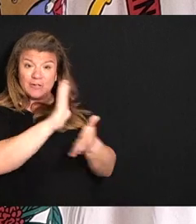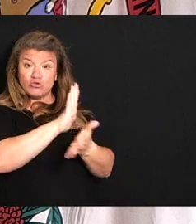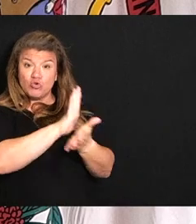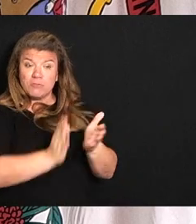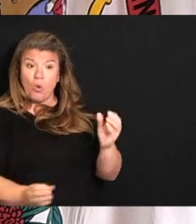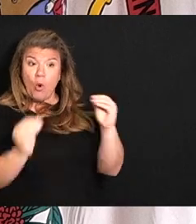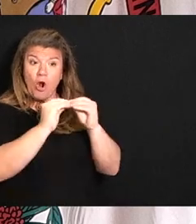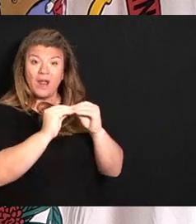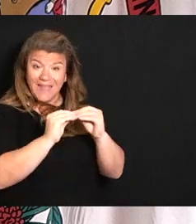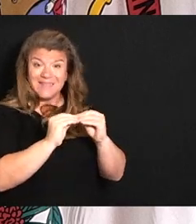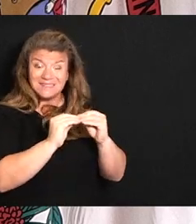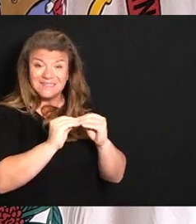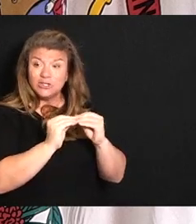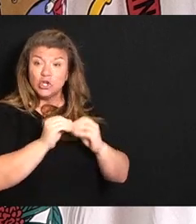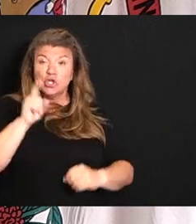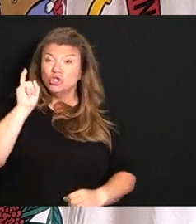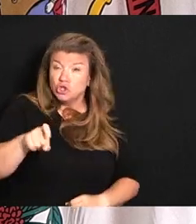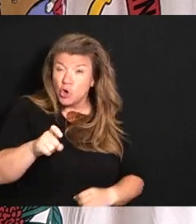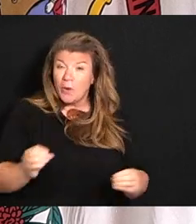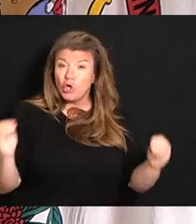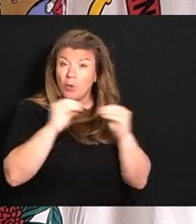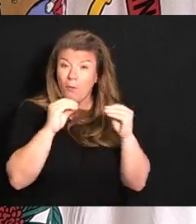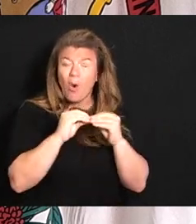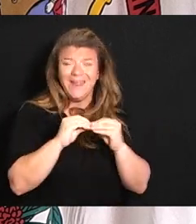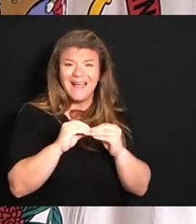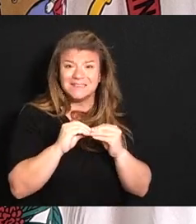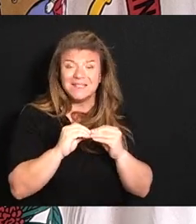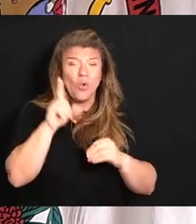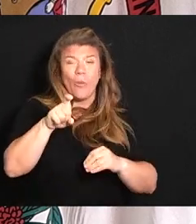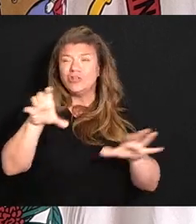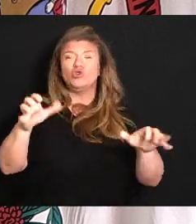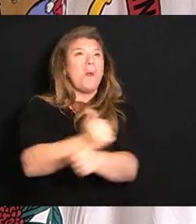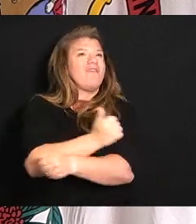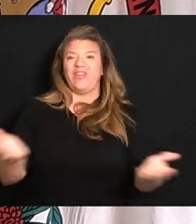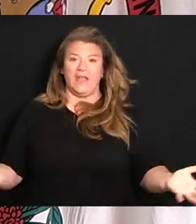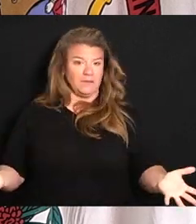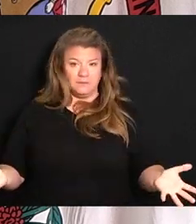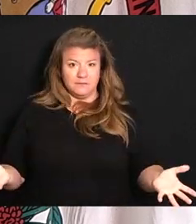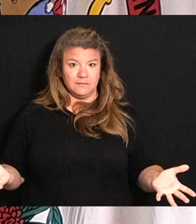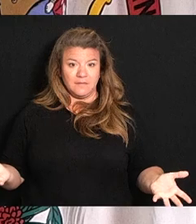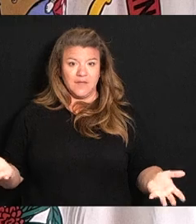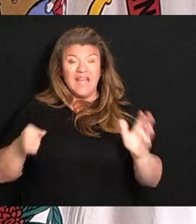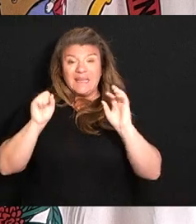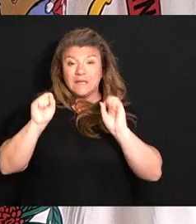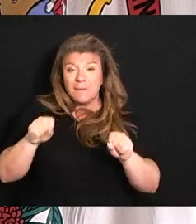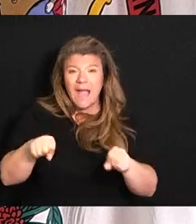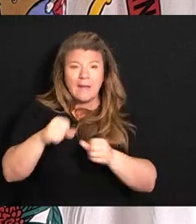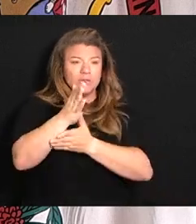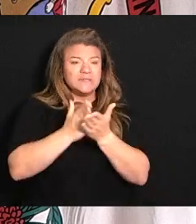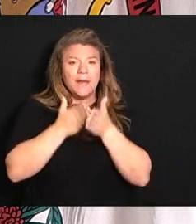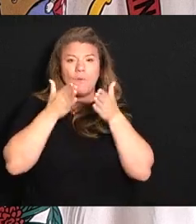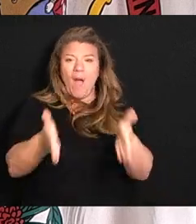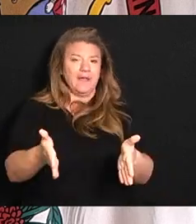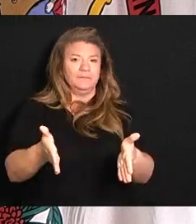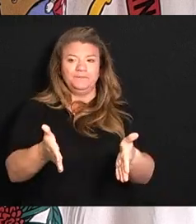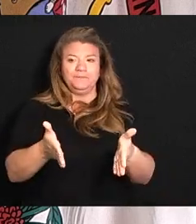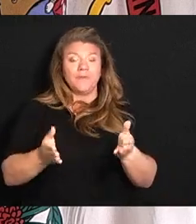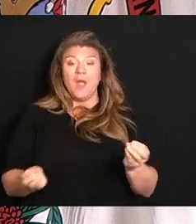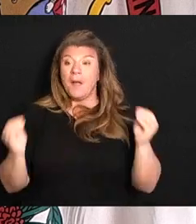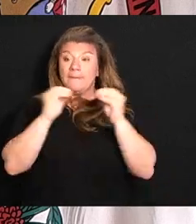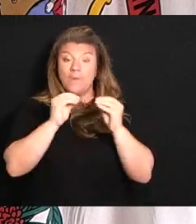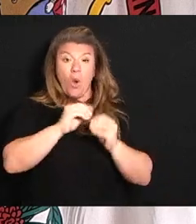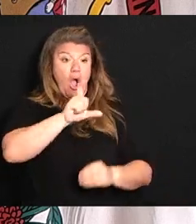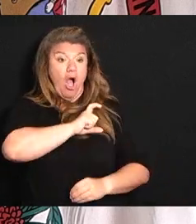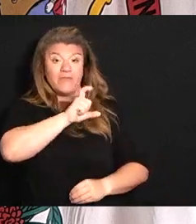question? Should we do more to protect our schools? We should do anything and everything to be able to some way, I mean, put more officers